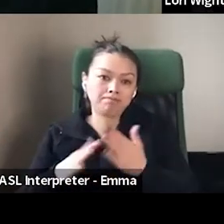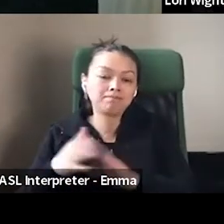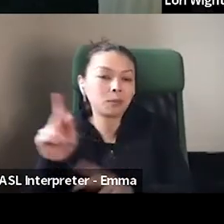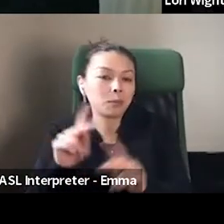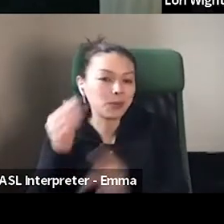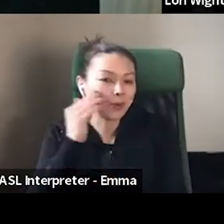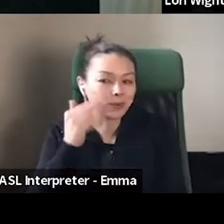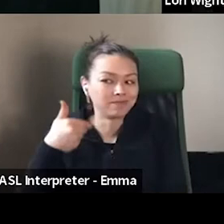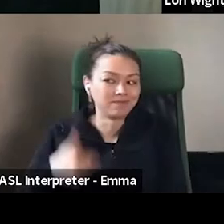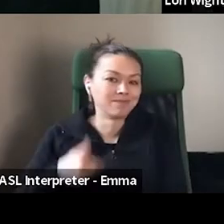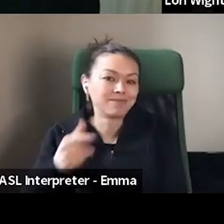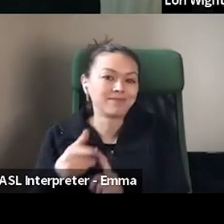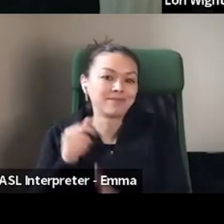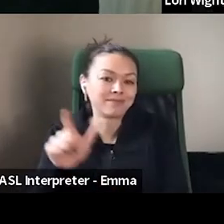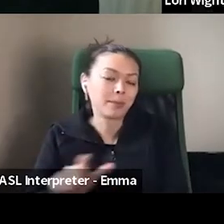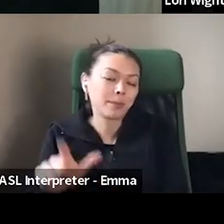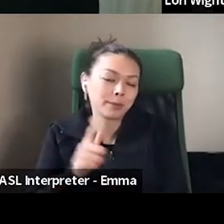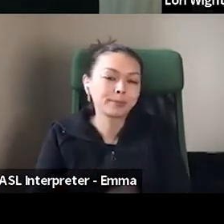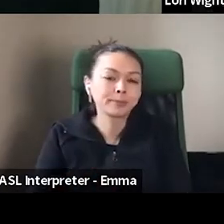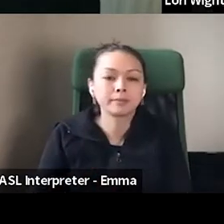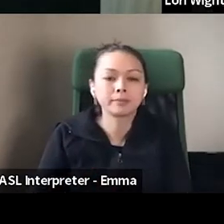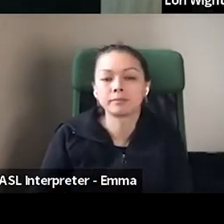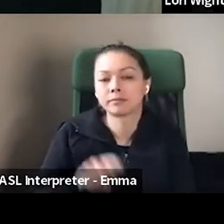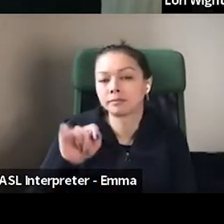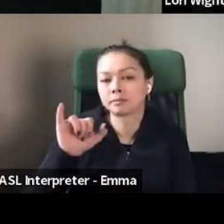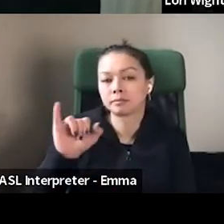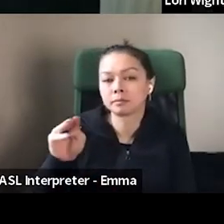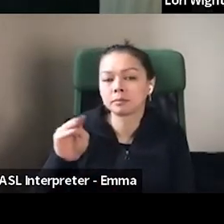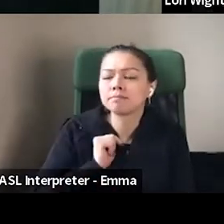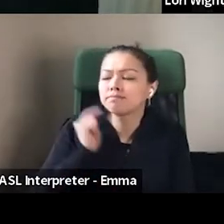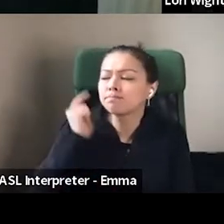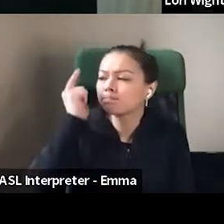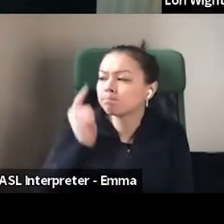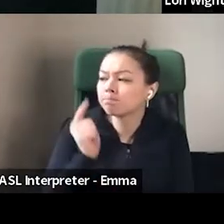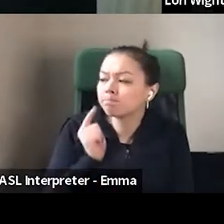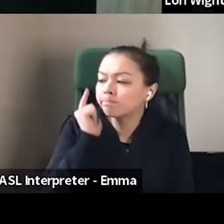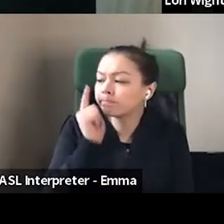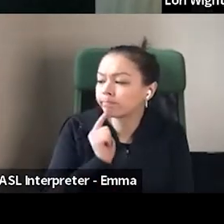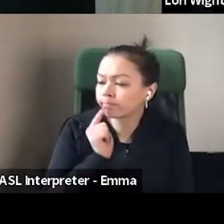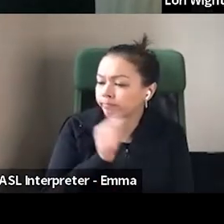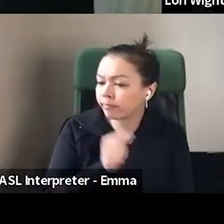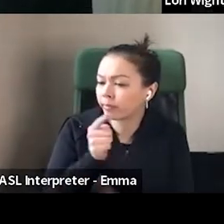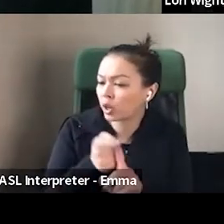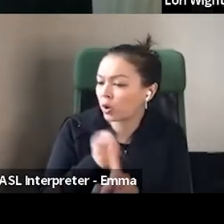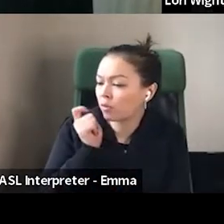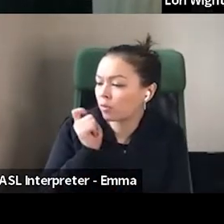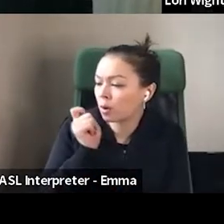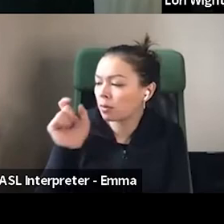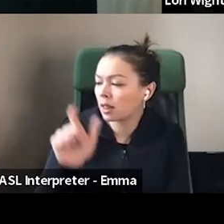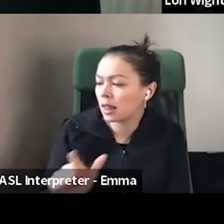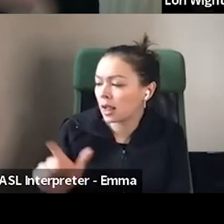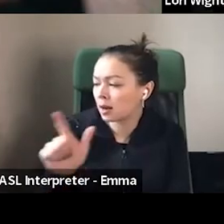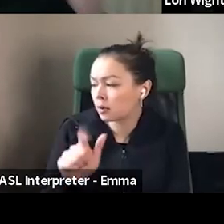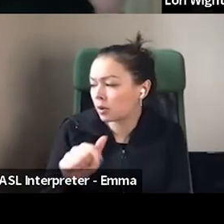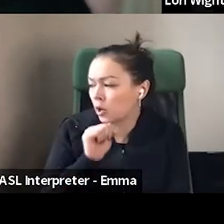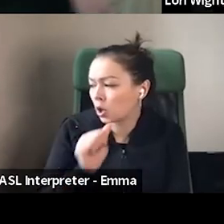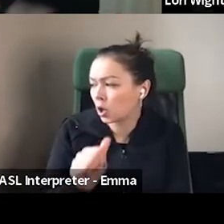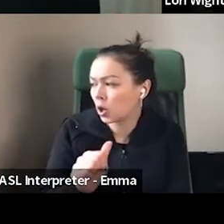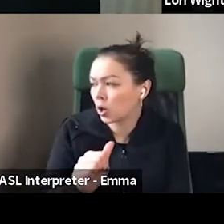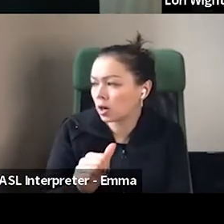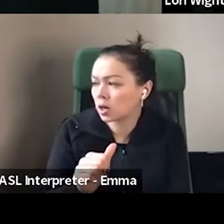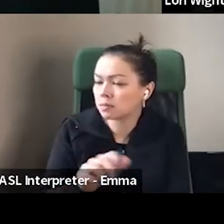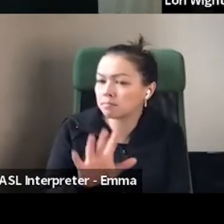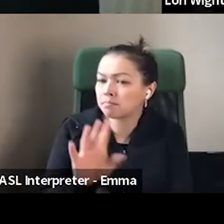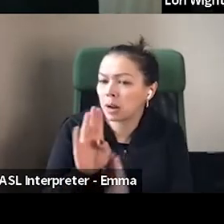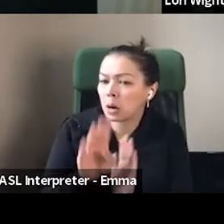came from your library background or not, but well, yeah, I knew the word book mobile for sure. And had heard, you know, of